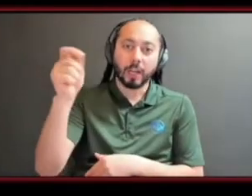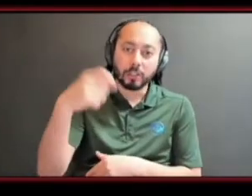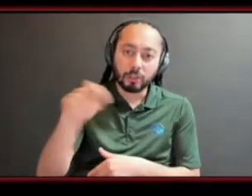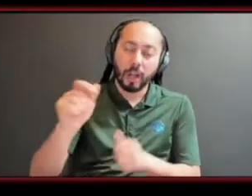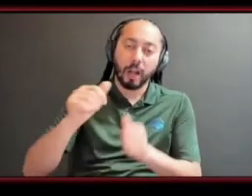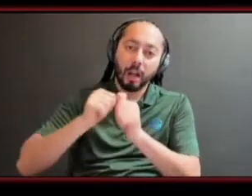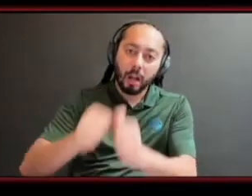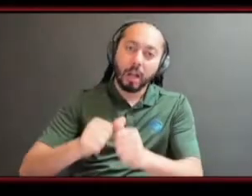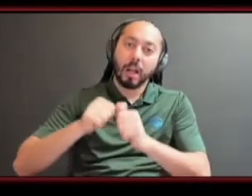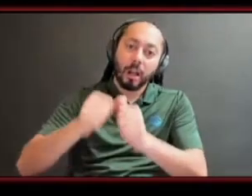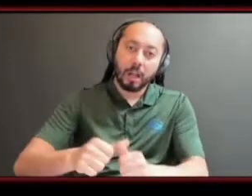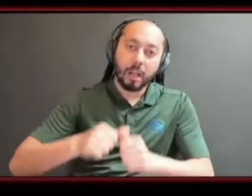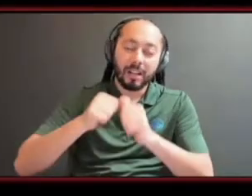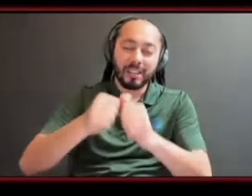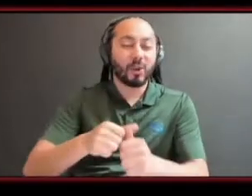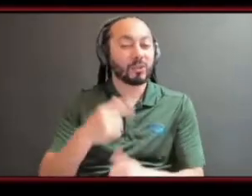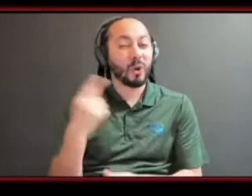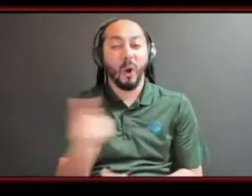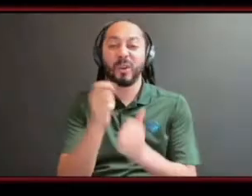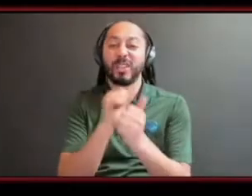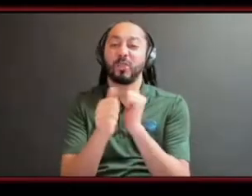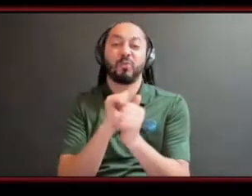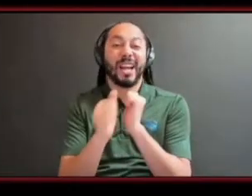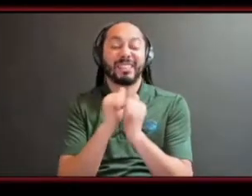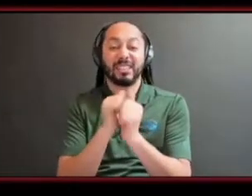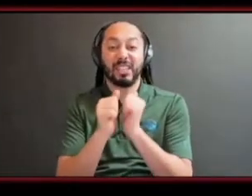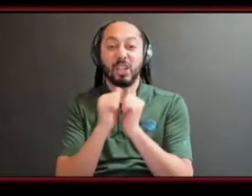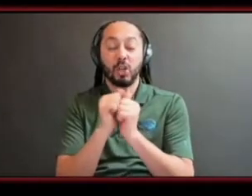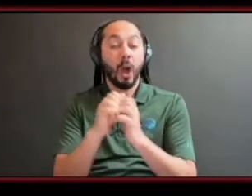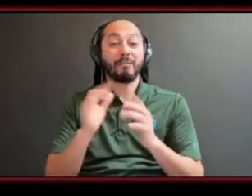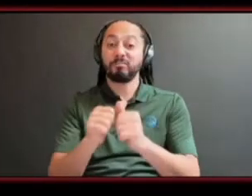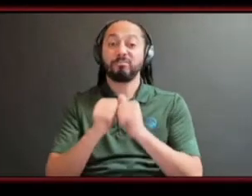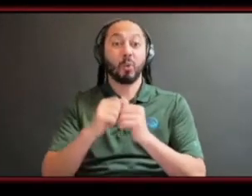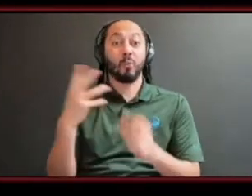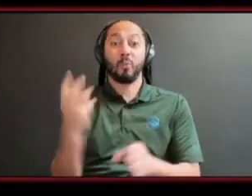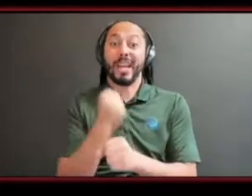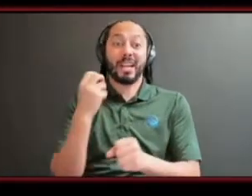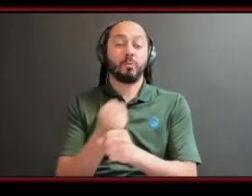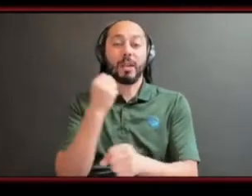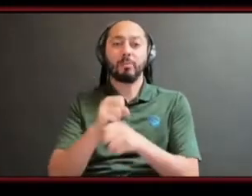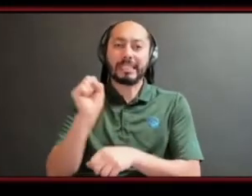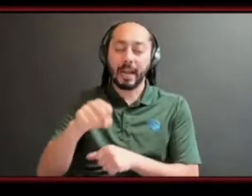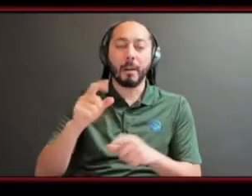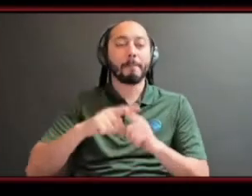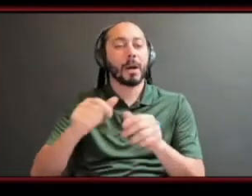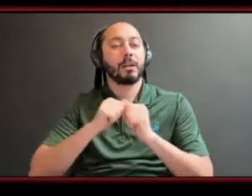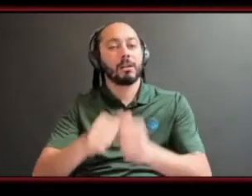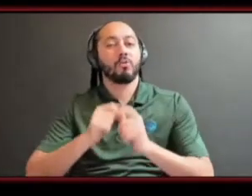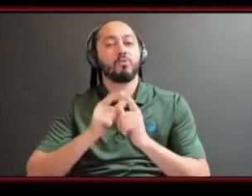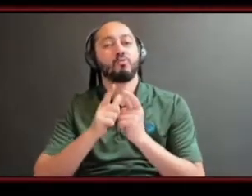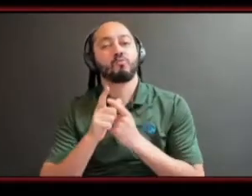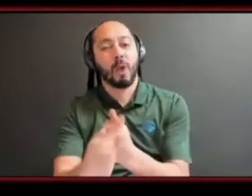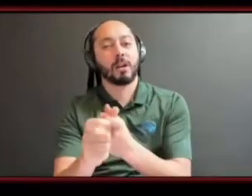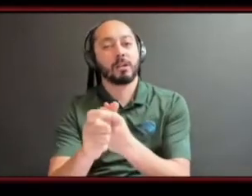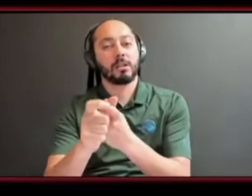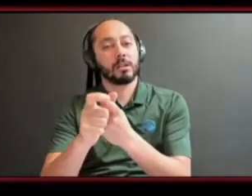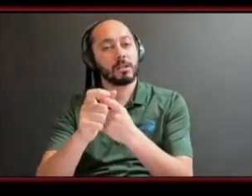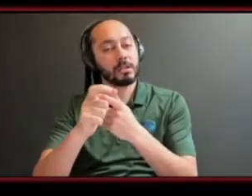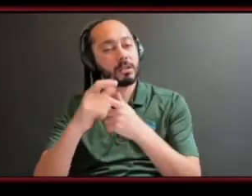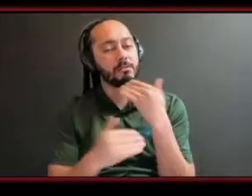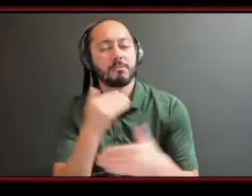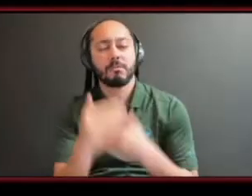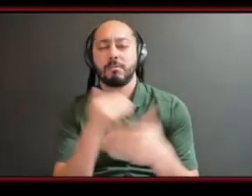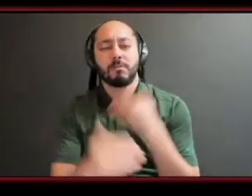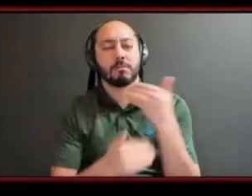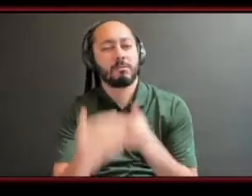a it's a race that you're always running you're winning but you're running so i think that's what i've learned especially is that i always have to change and